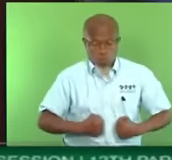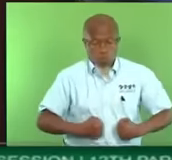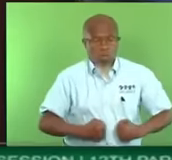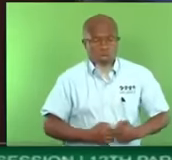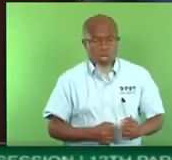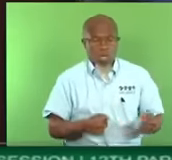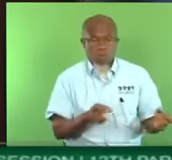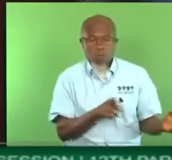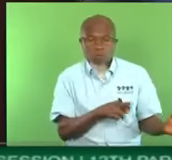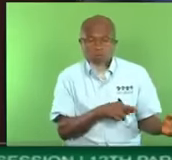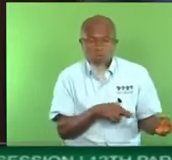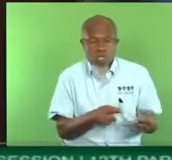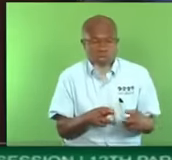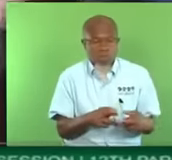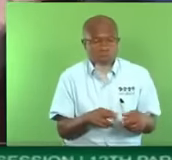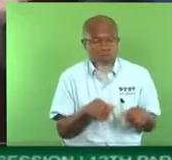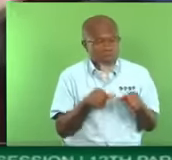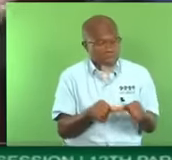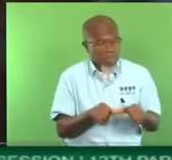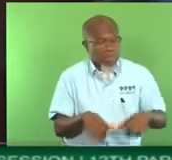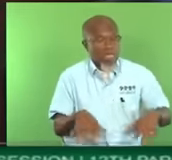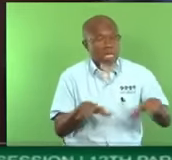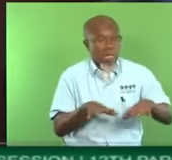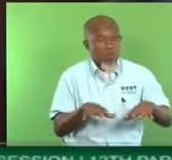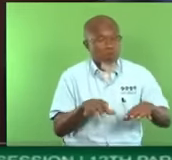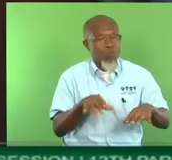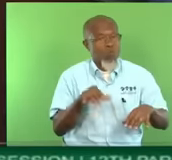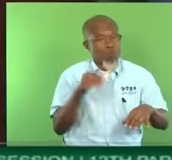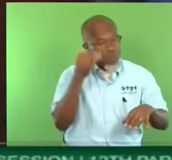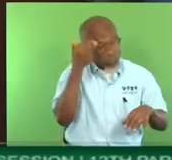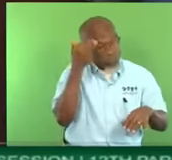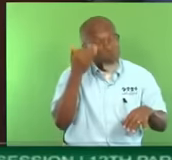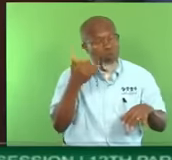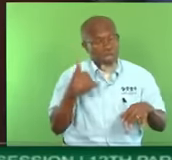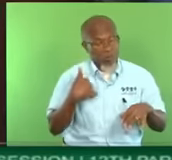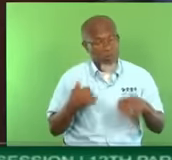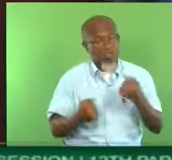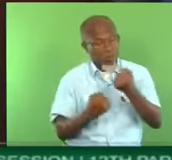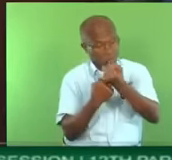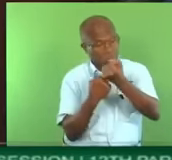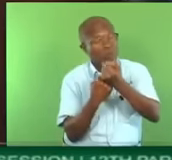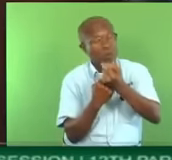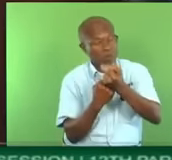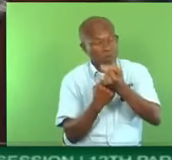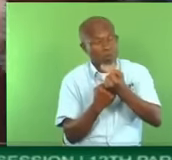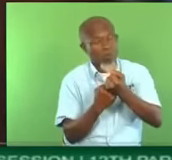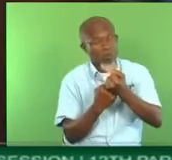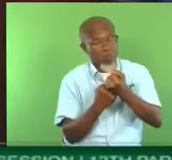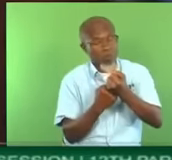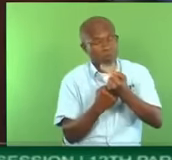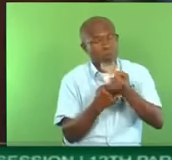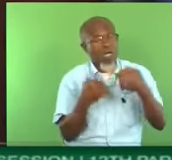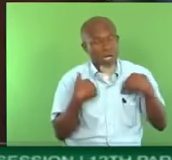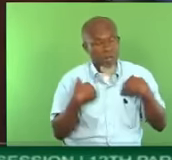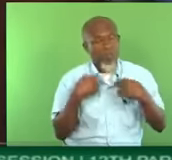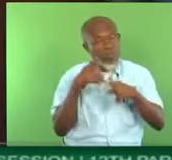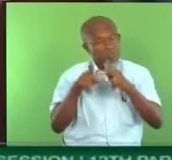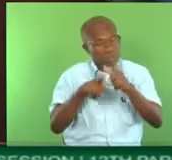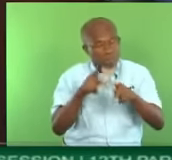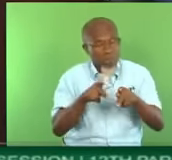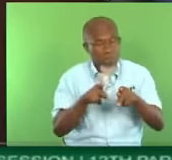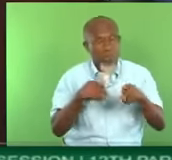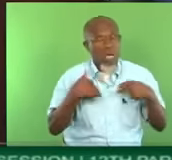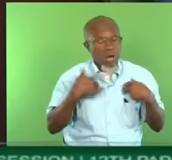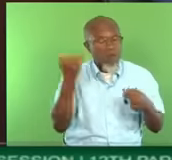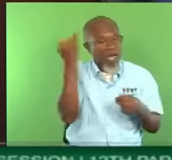And we have the personnel. We certainly have the support in the aftermath of the local government. We have the support. We have the personnel. We have the